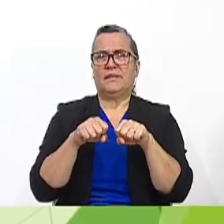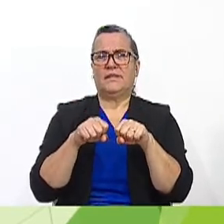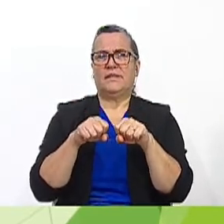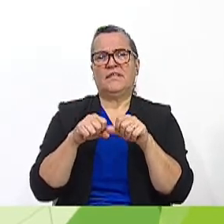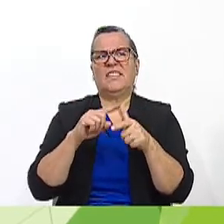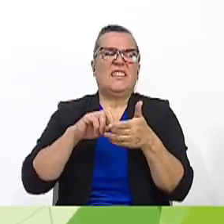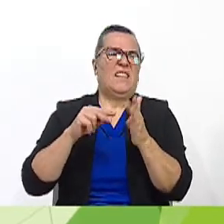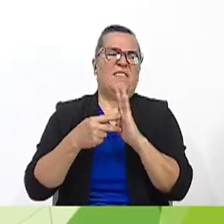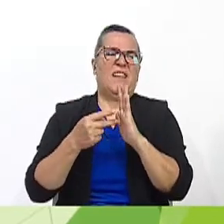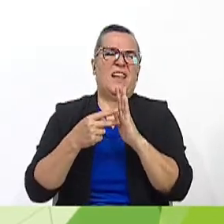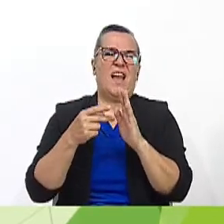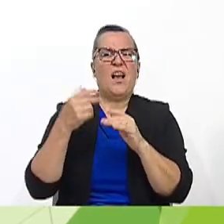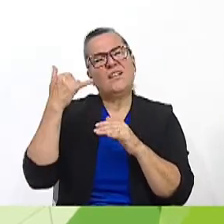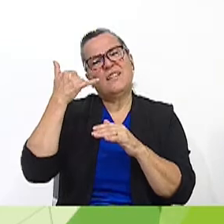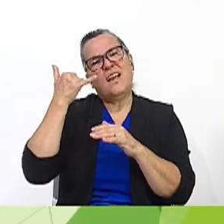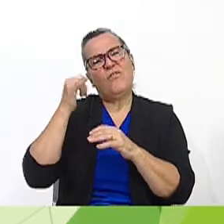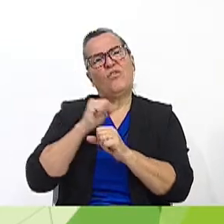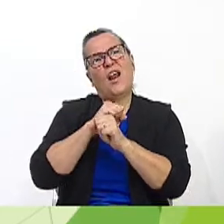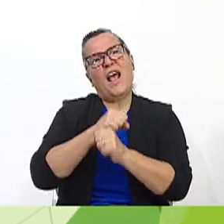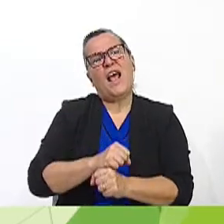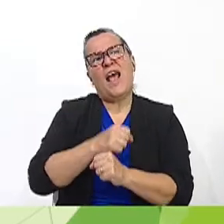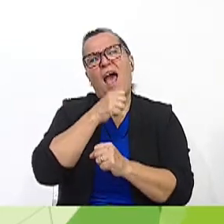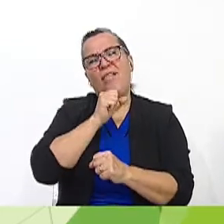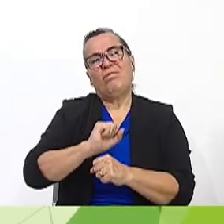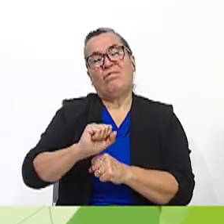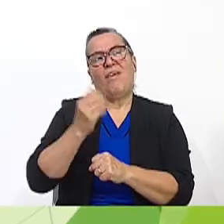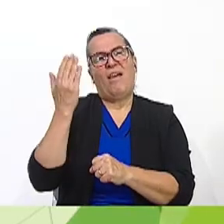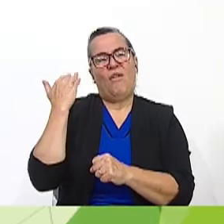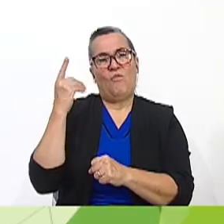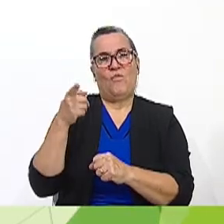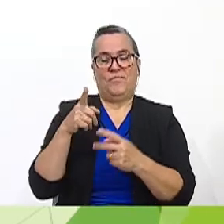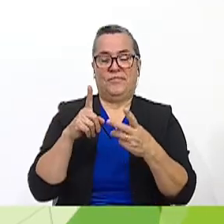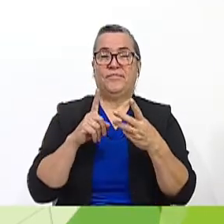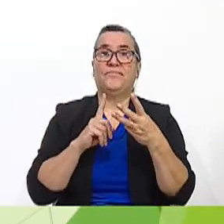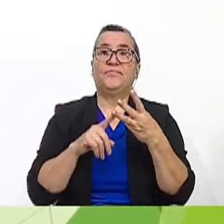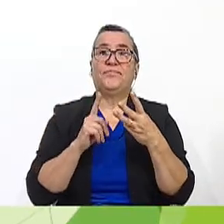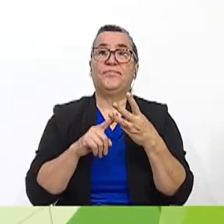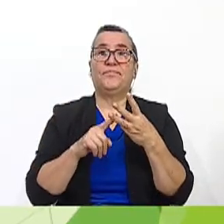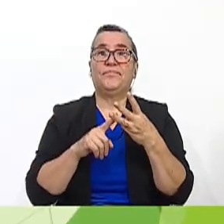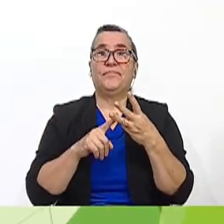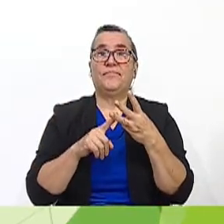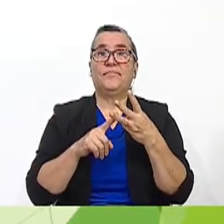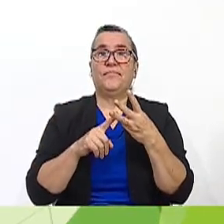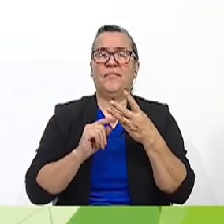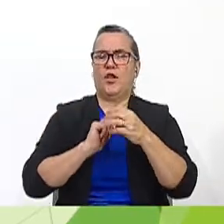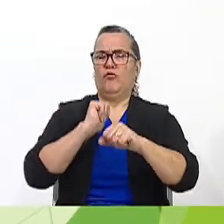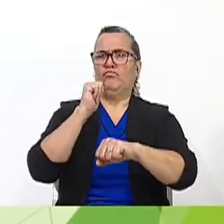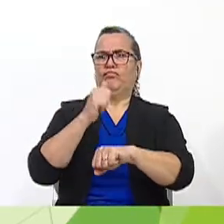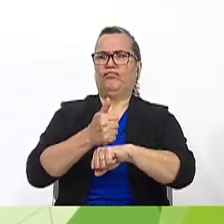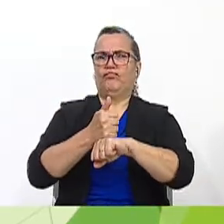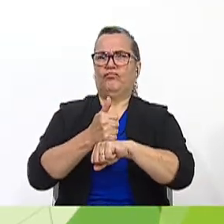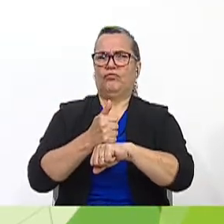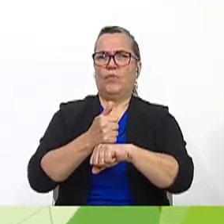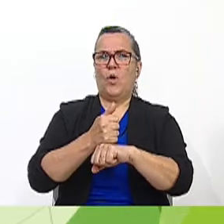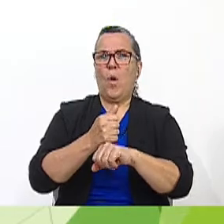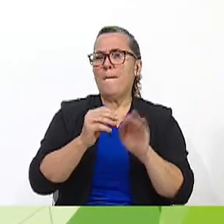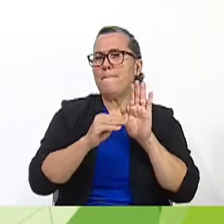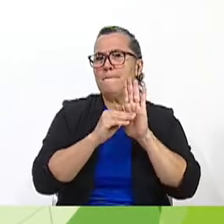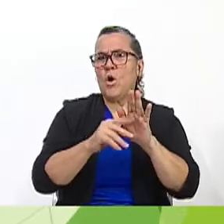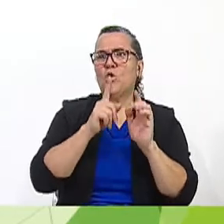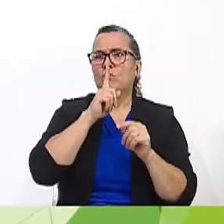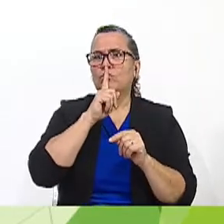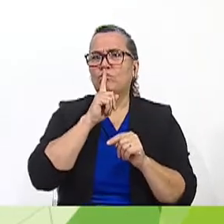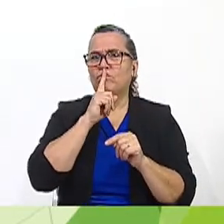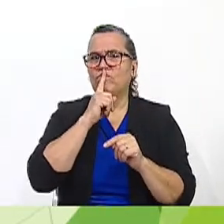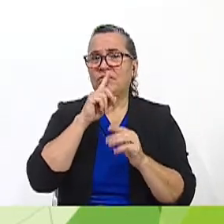have too much features on it. Okay. Next. Set to silent mode. It is a setting